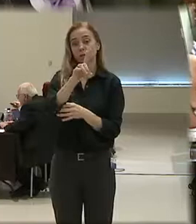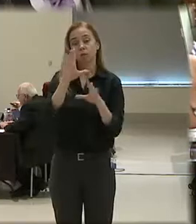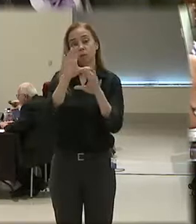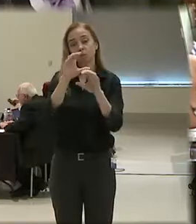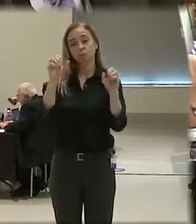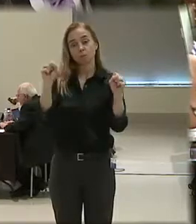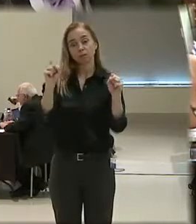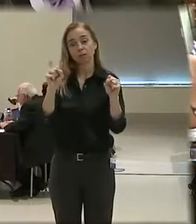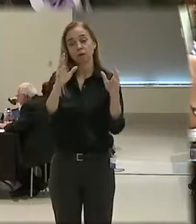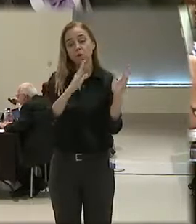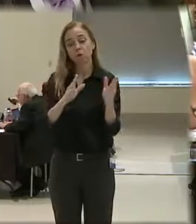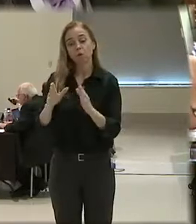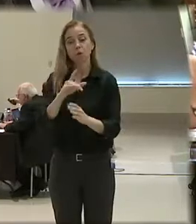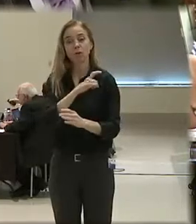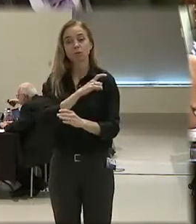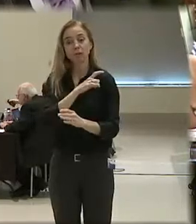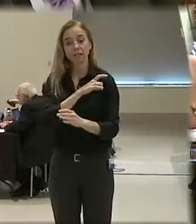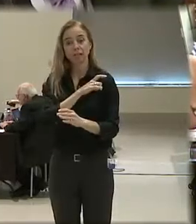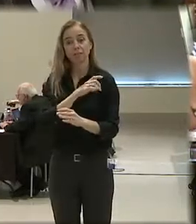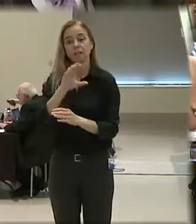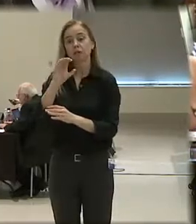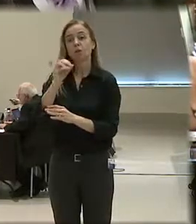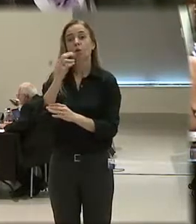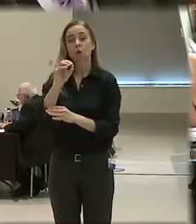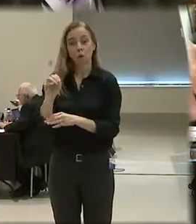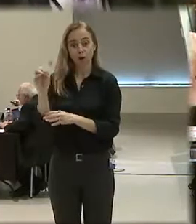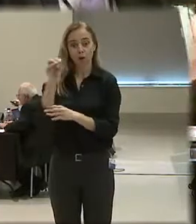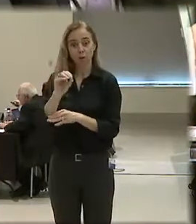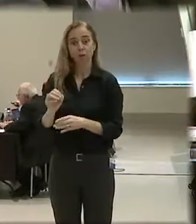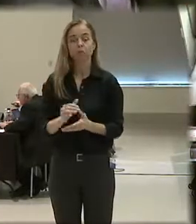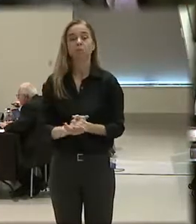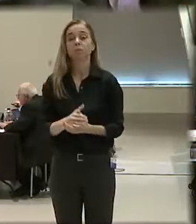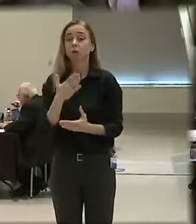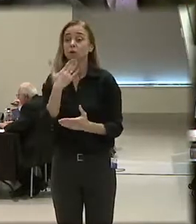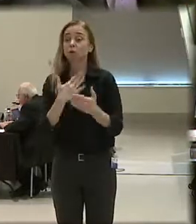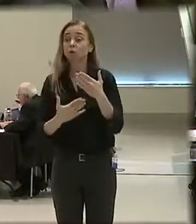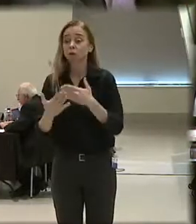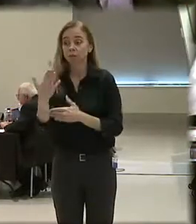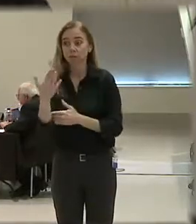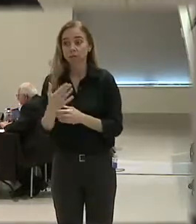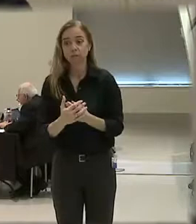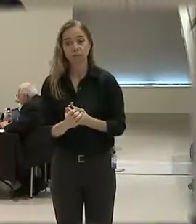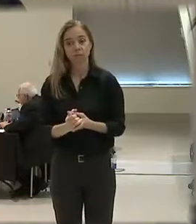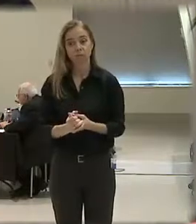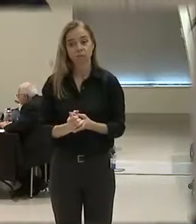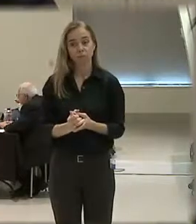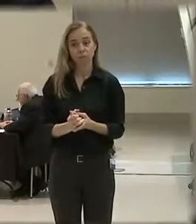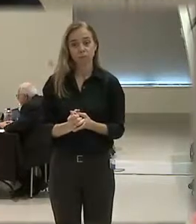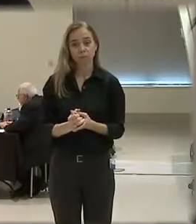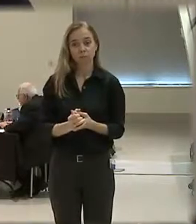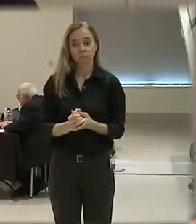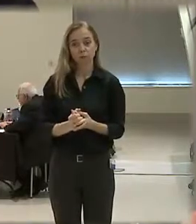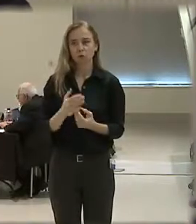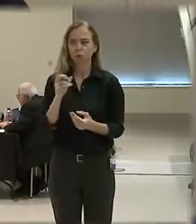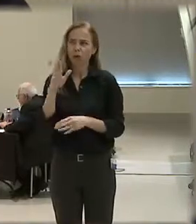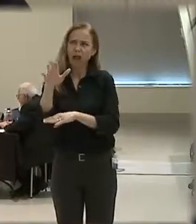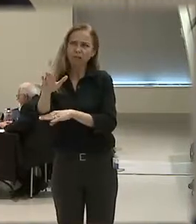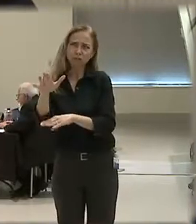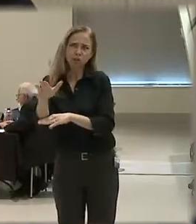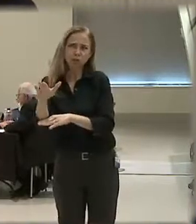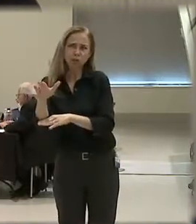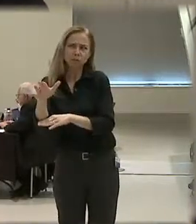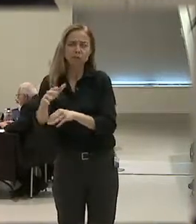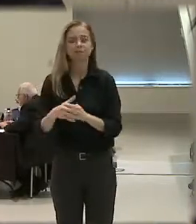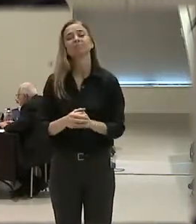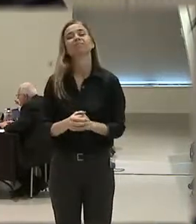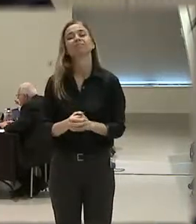Fraternal Order of Police in Ohio. Good morning. Maybe it's afternoon. I've been here a